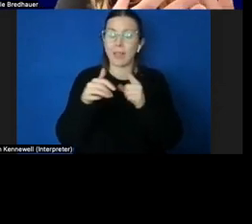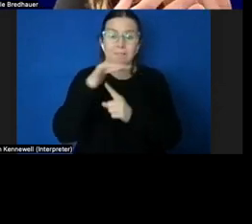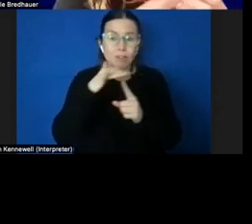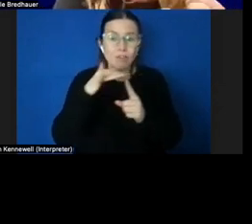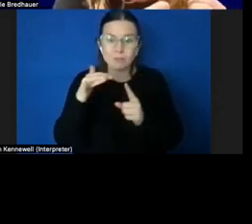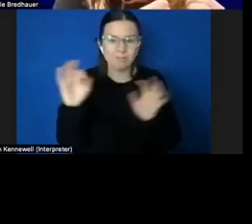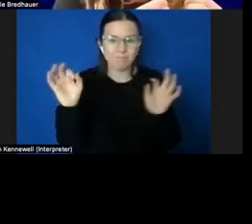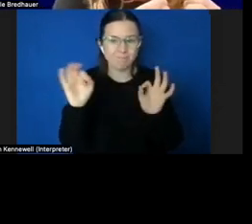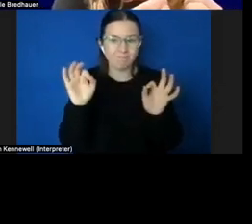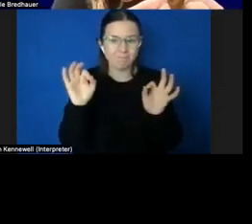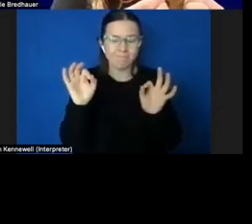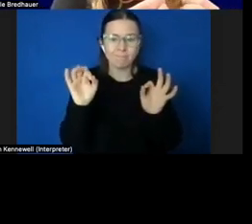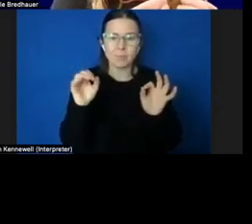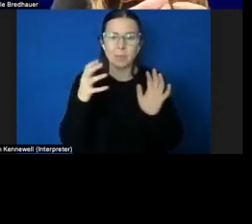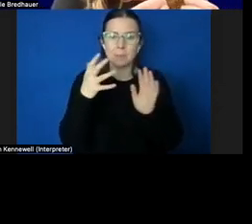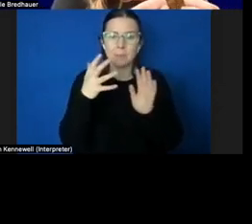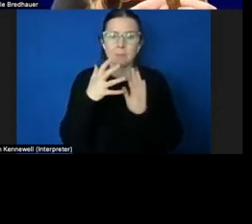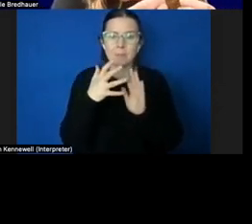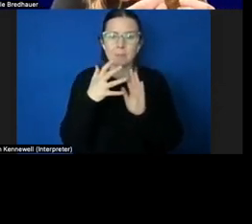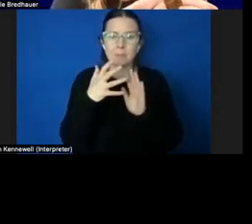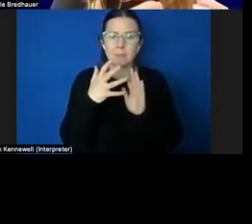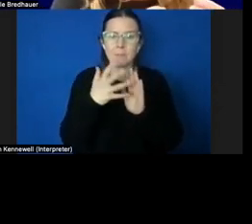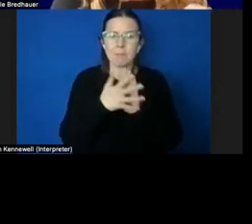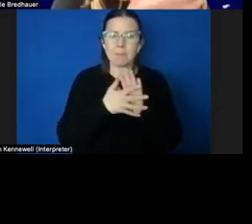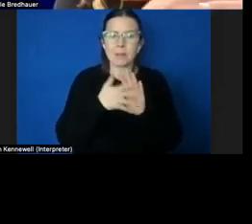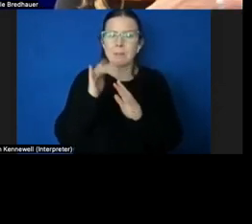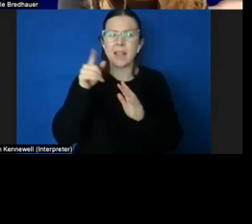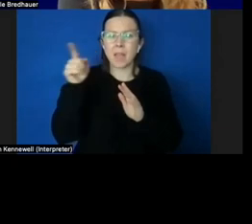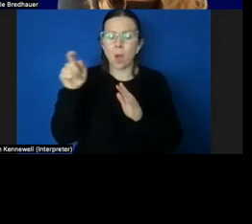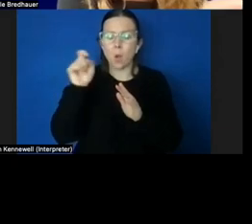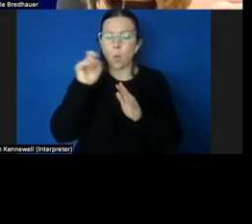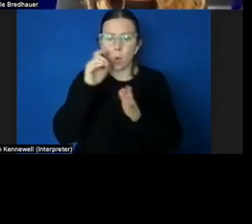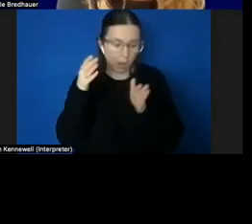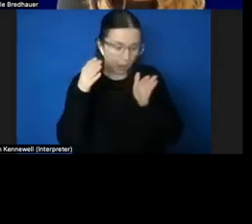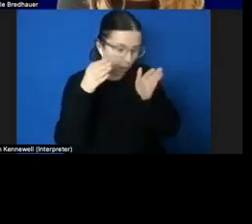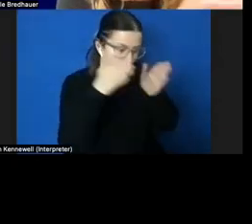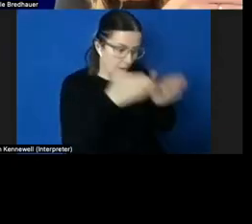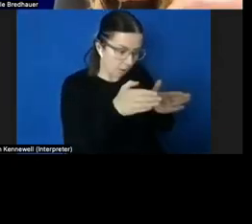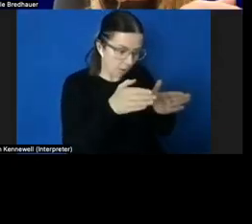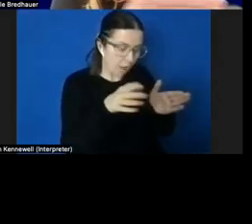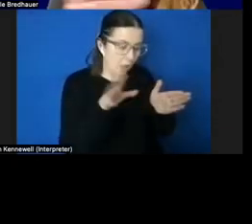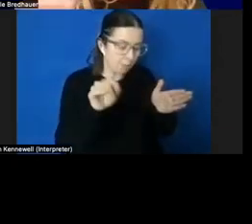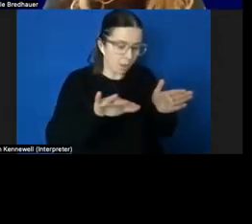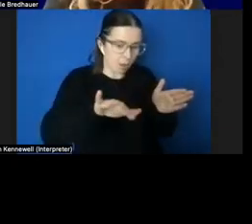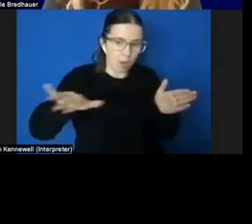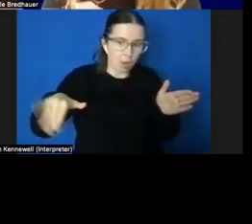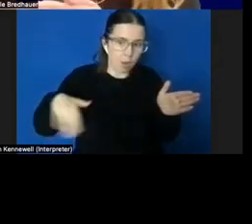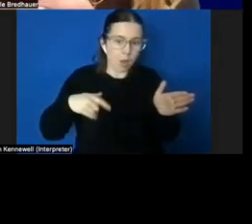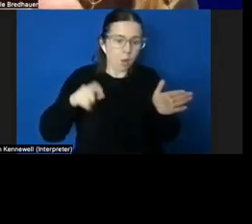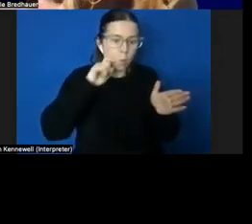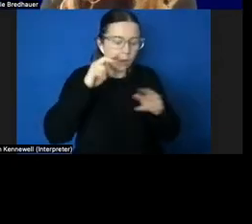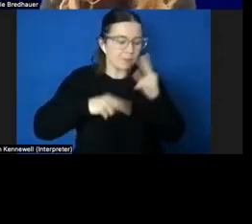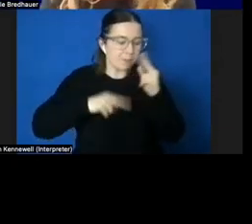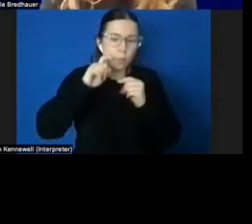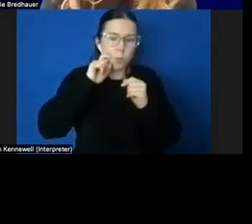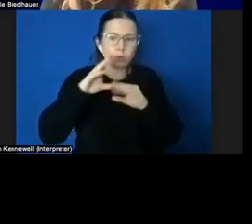attention to something different and the development will stop. If the child is having an experience